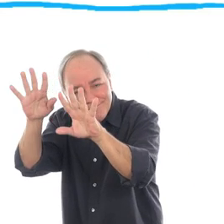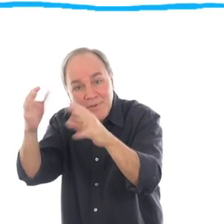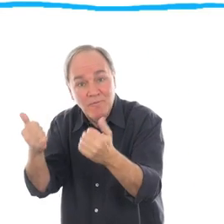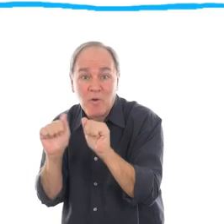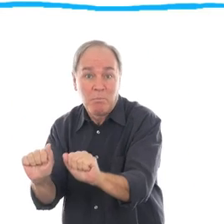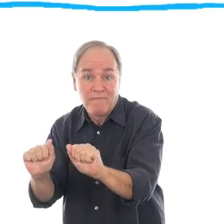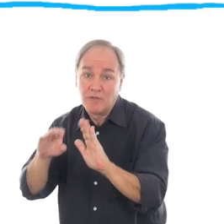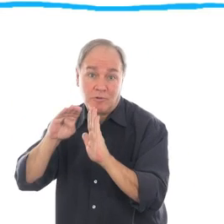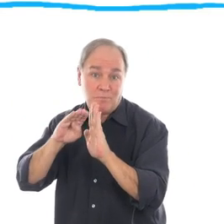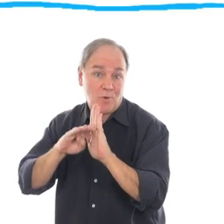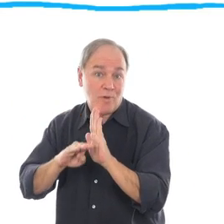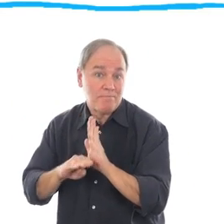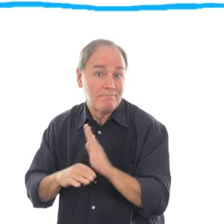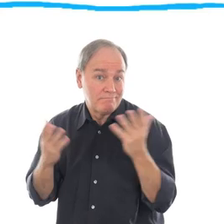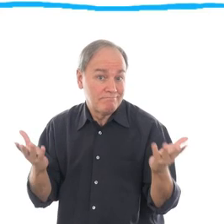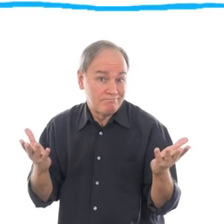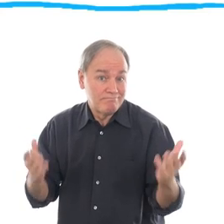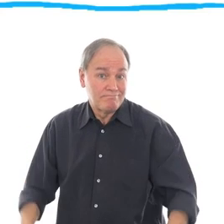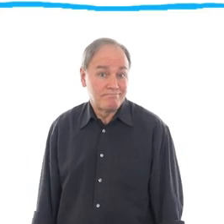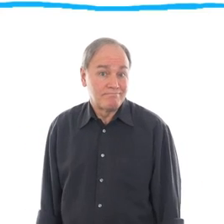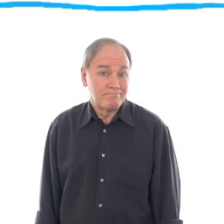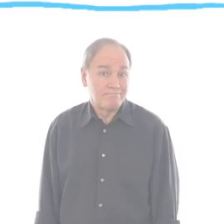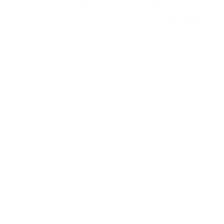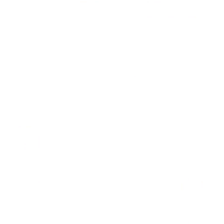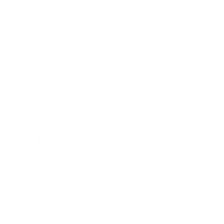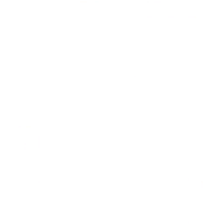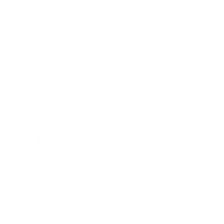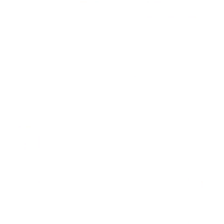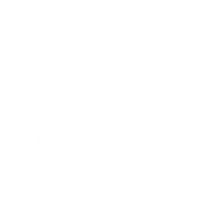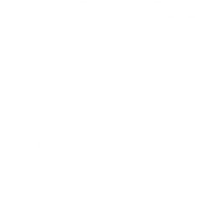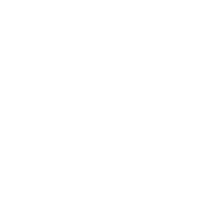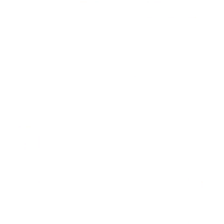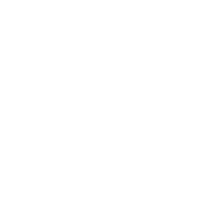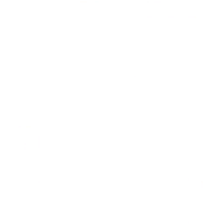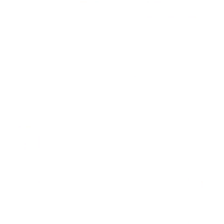communication in even prevention campaigns.